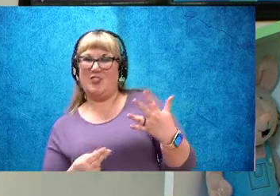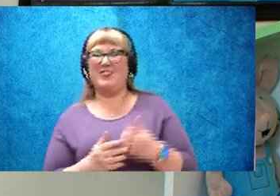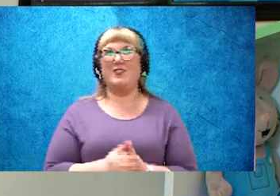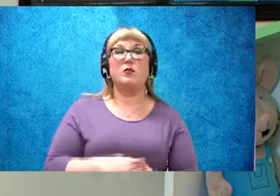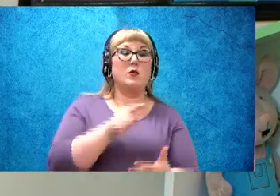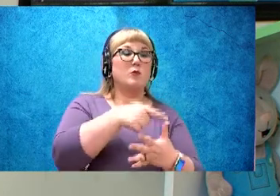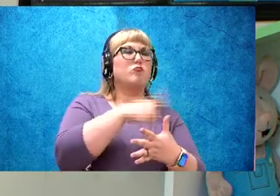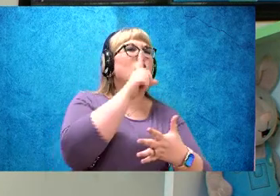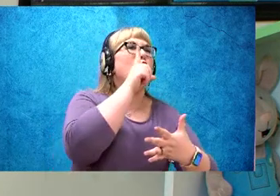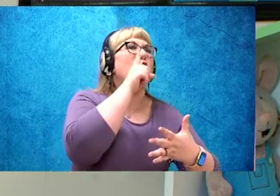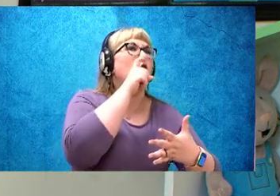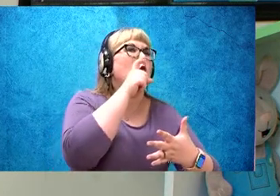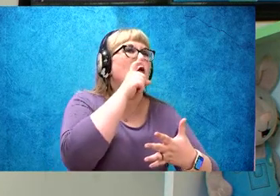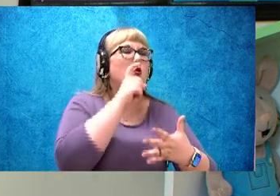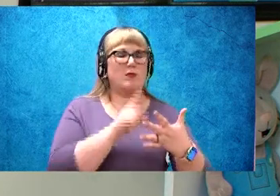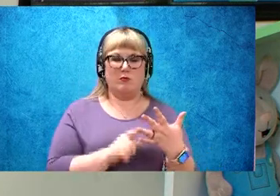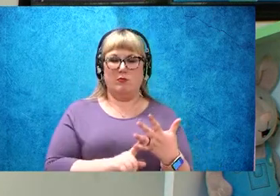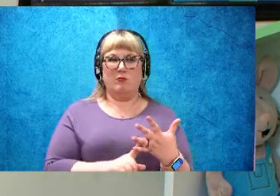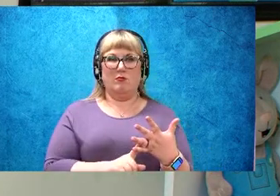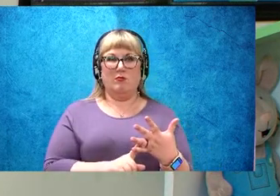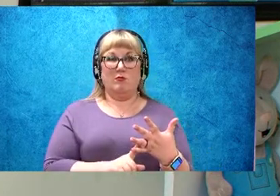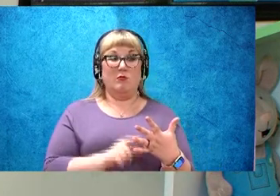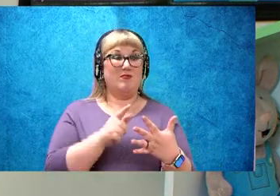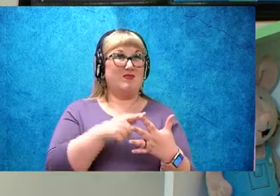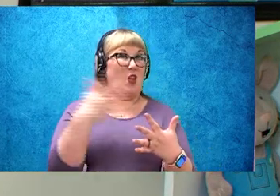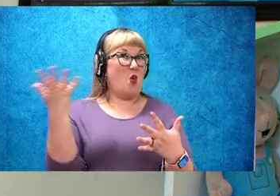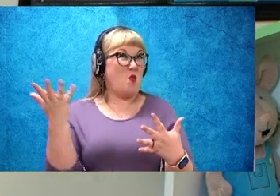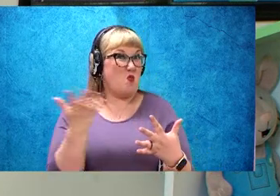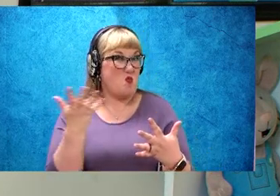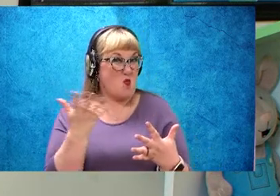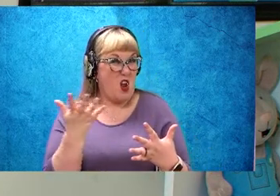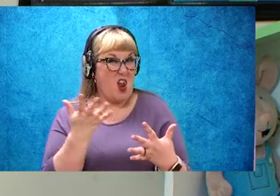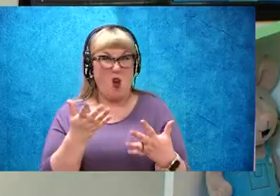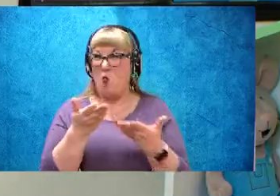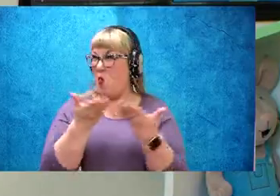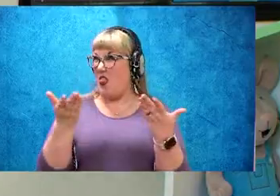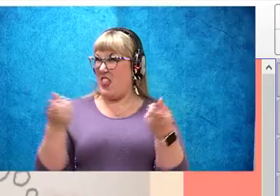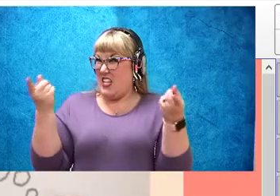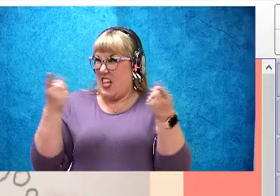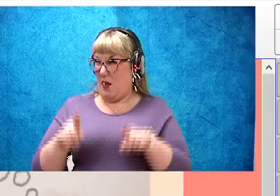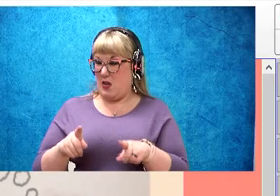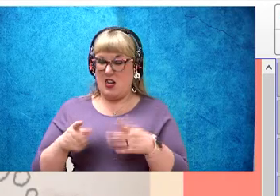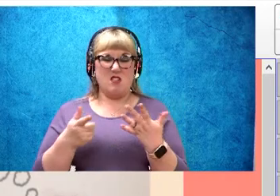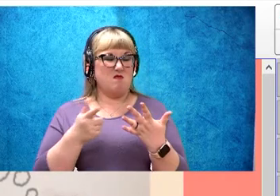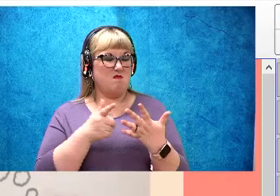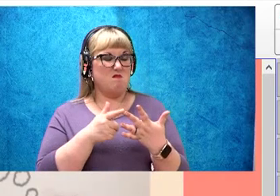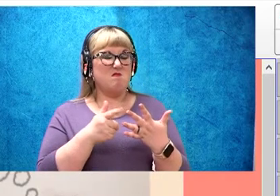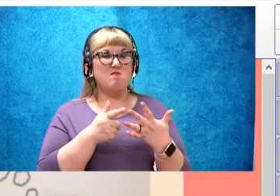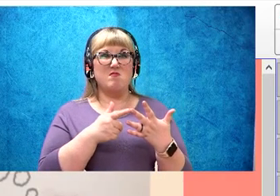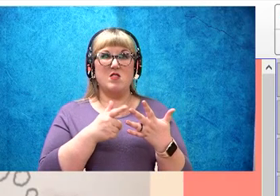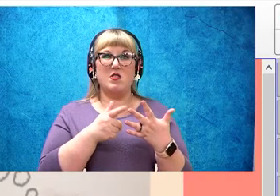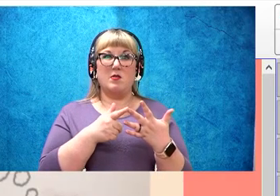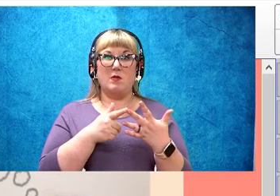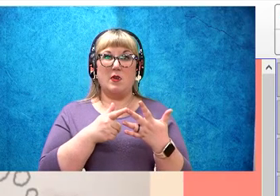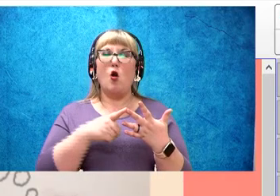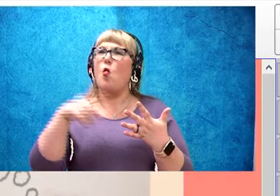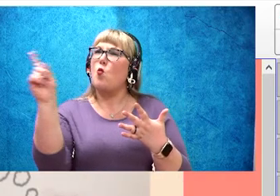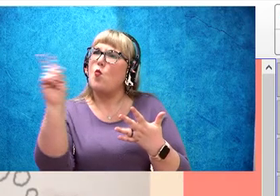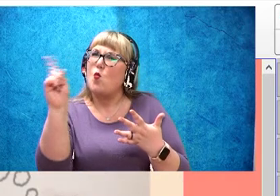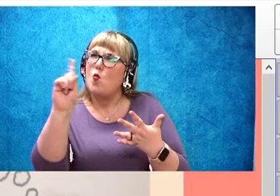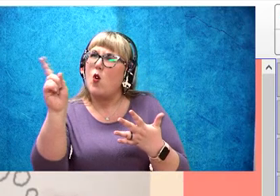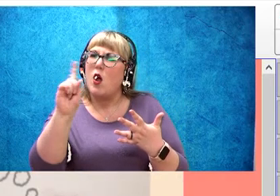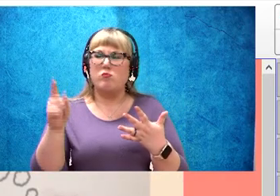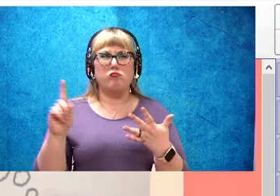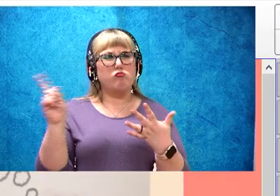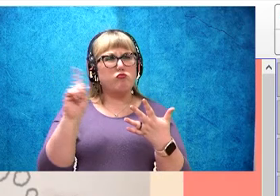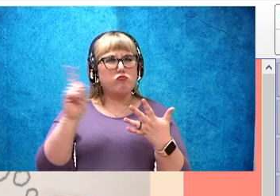who the character is, what, what things or action or happening in the story, where, tell